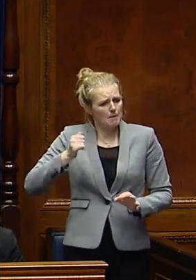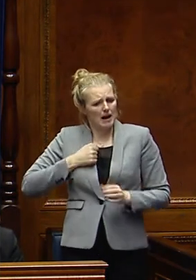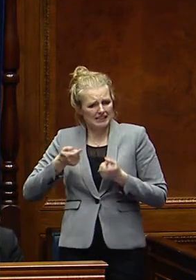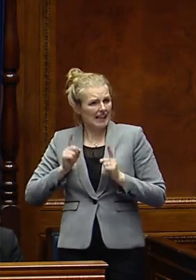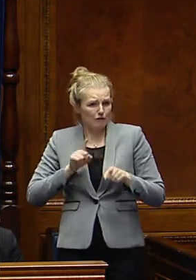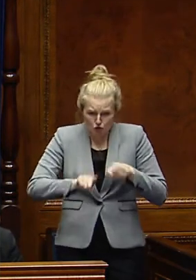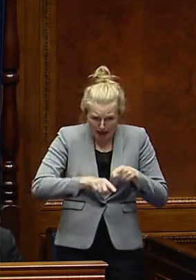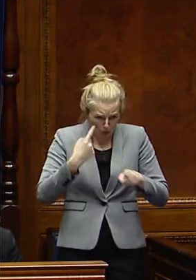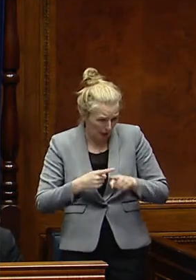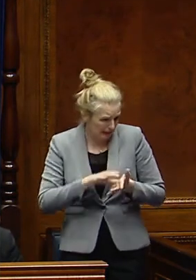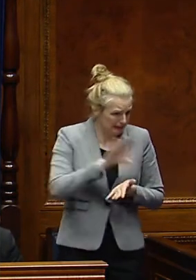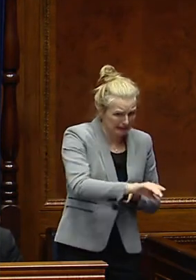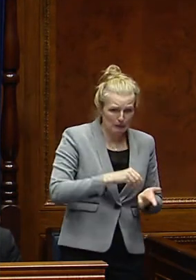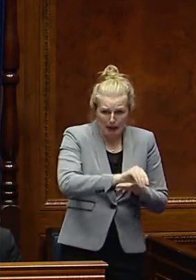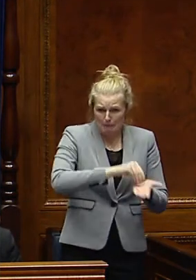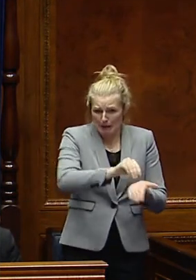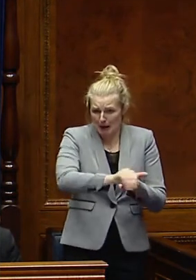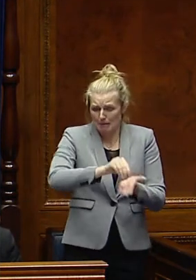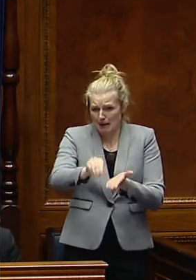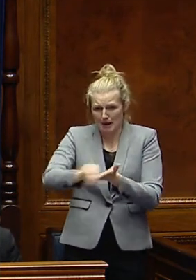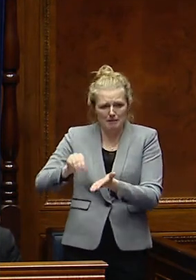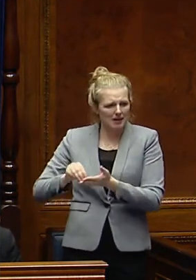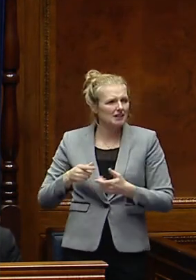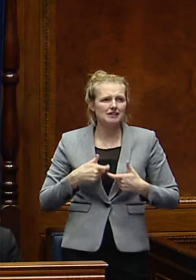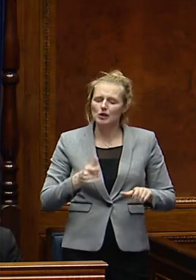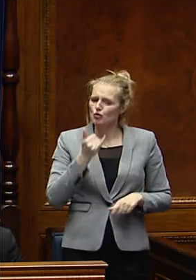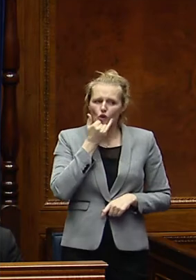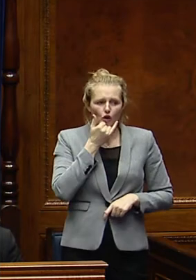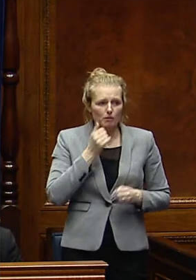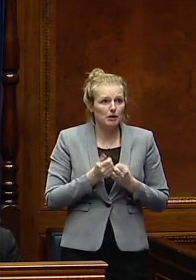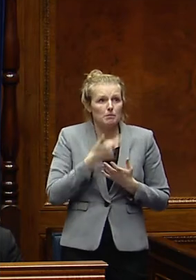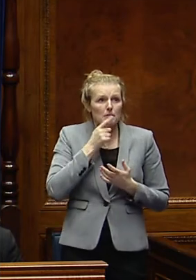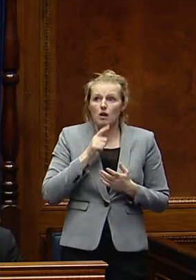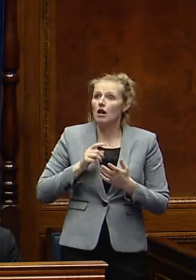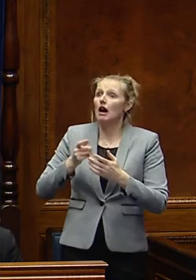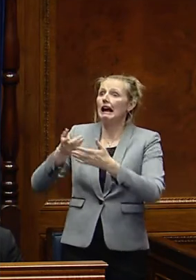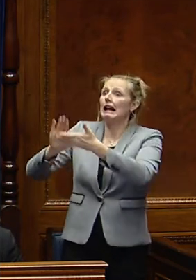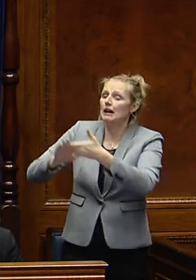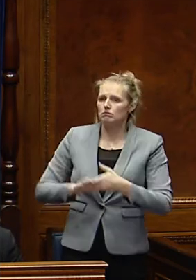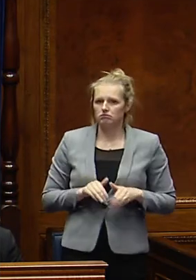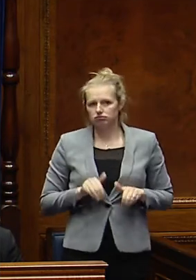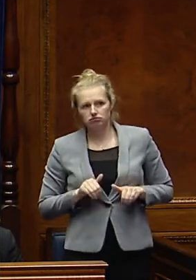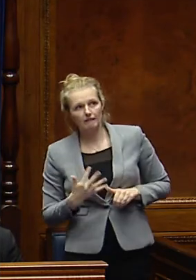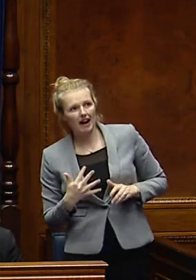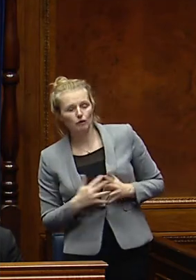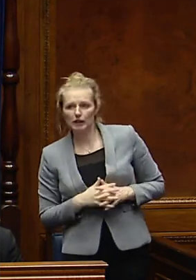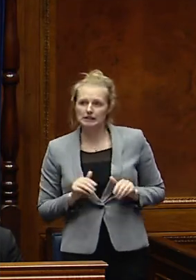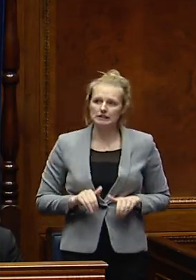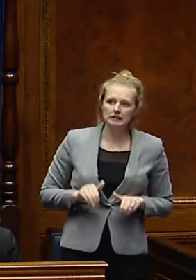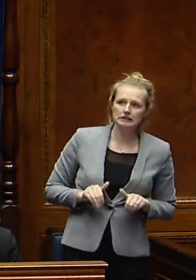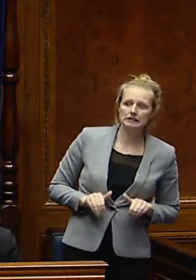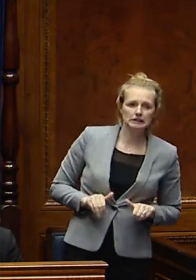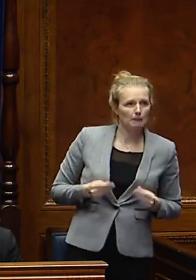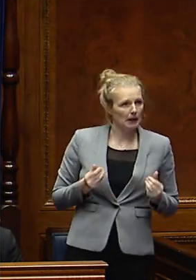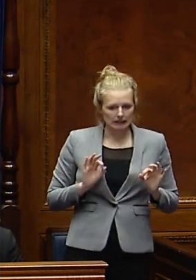payment when it is due, I do not believe that it is right to make people wait this long in the first instance. So there is a critical factor that